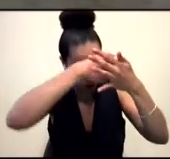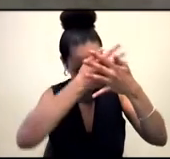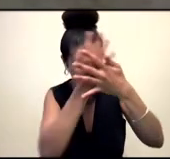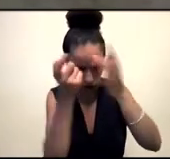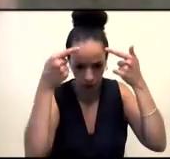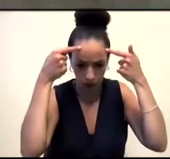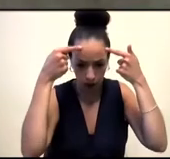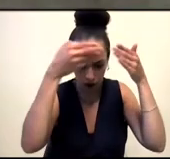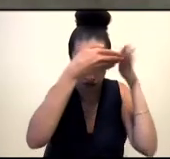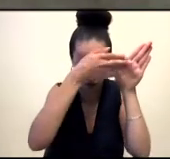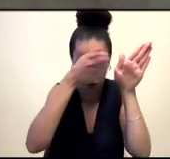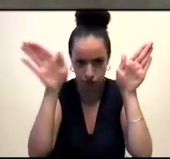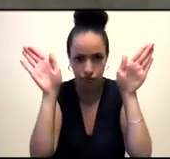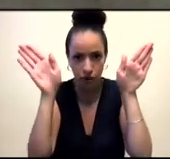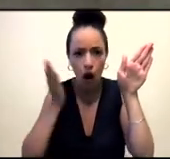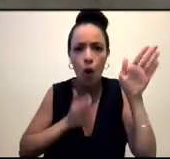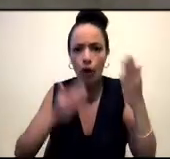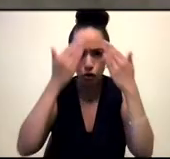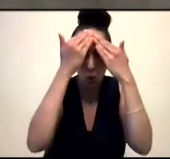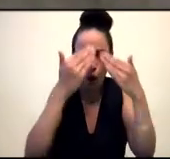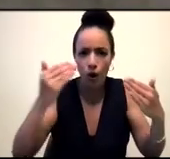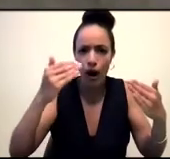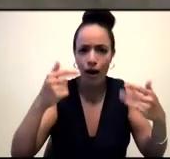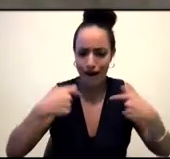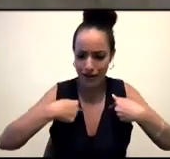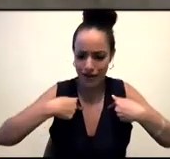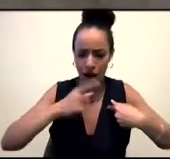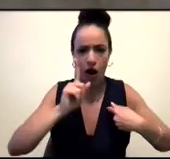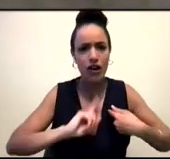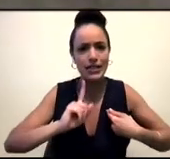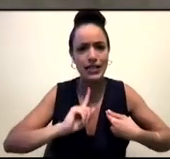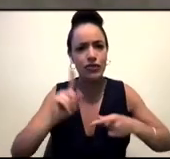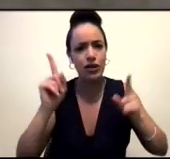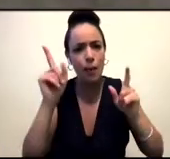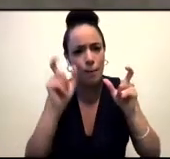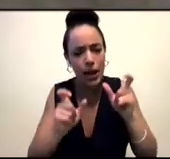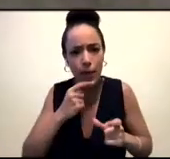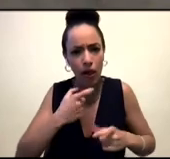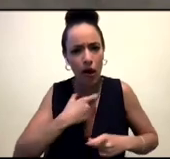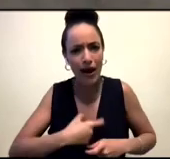kaleidoscopic nature of who we are as people and not trying to silo people into boxes.